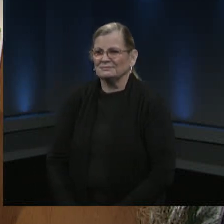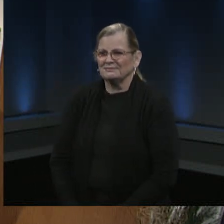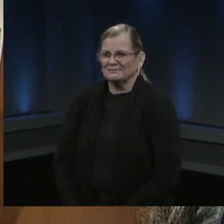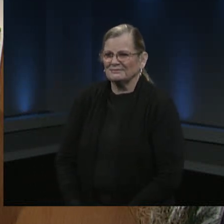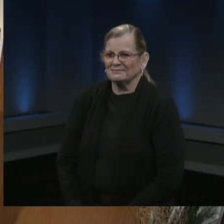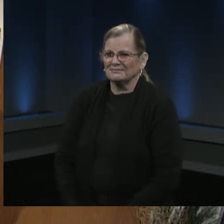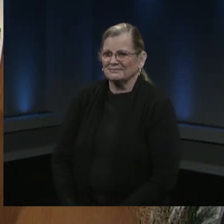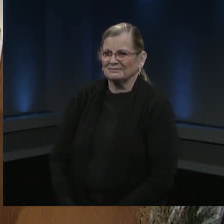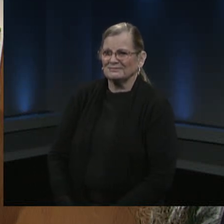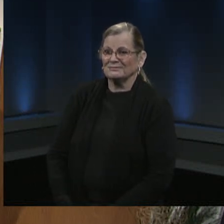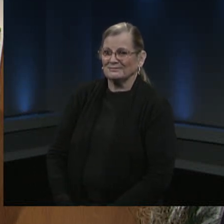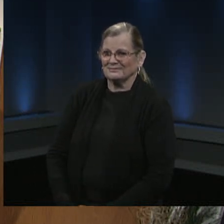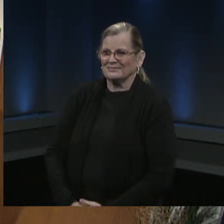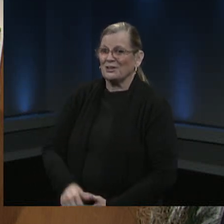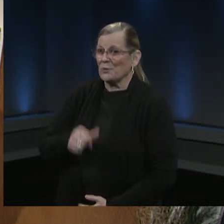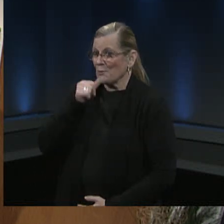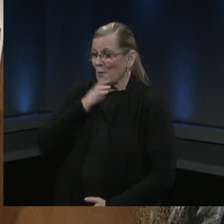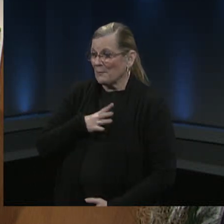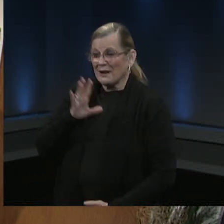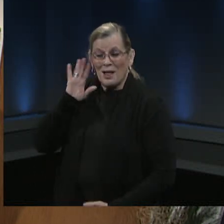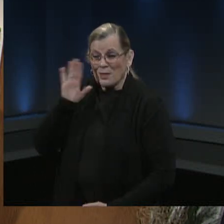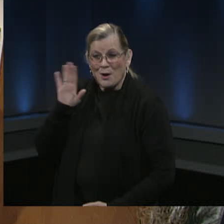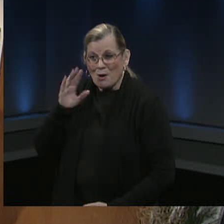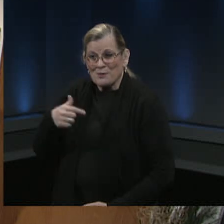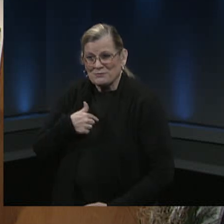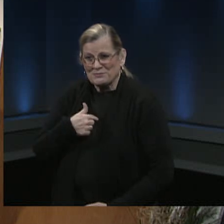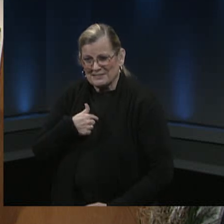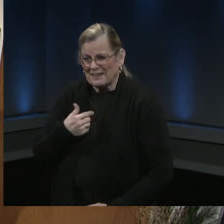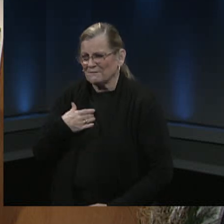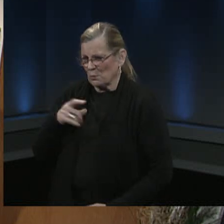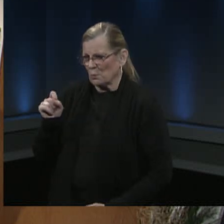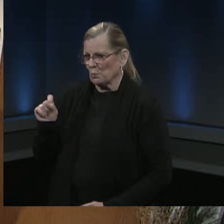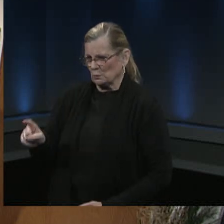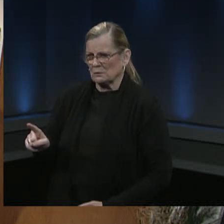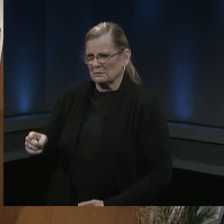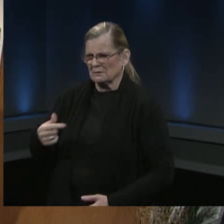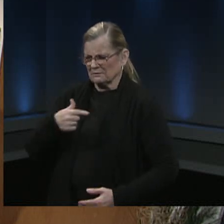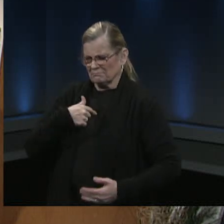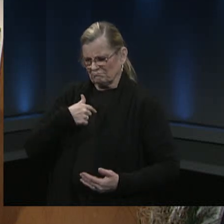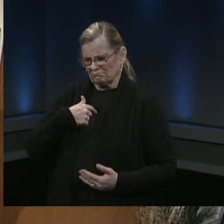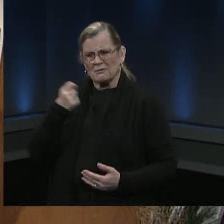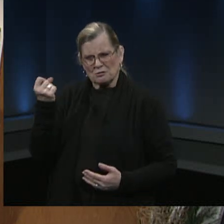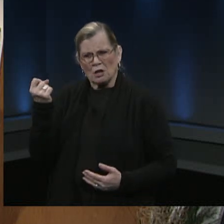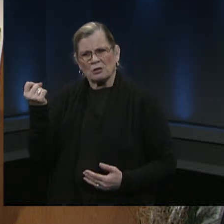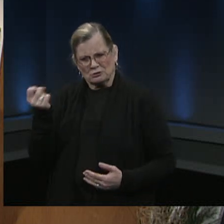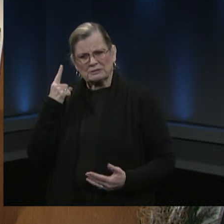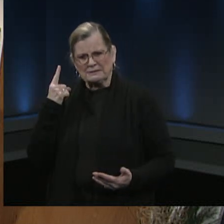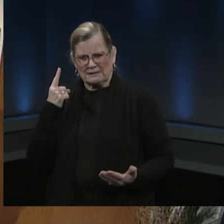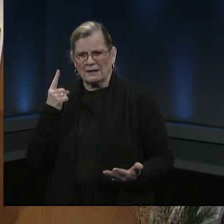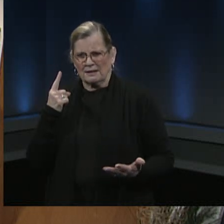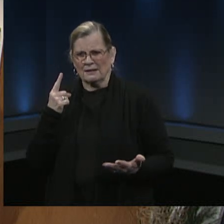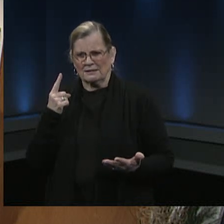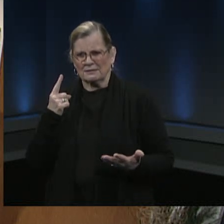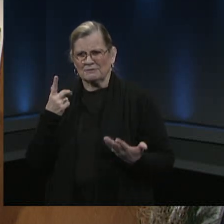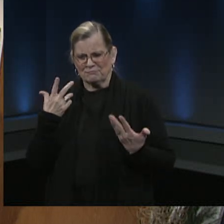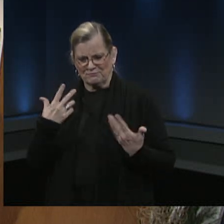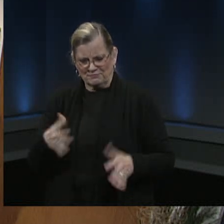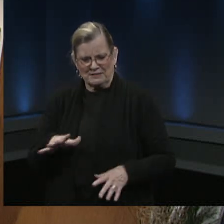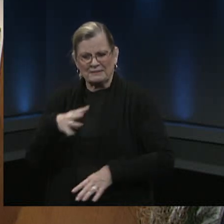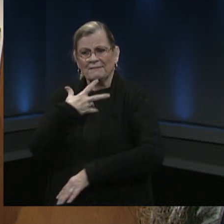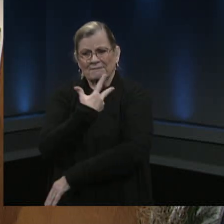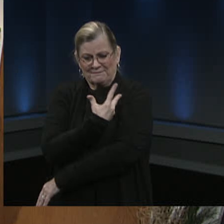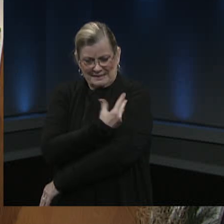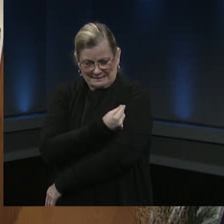hello yes I do have a question I understand that after I get the vaccine